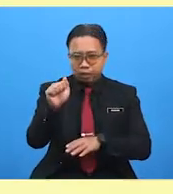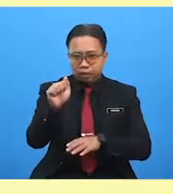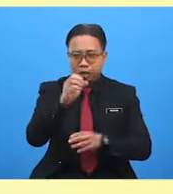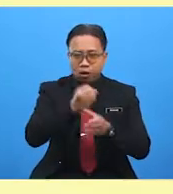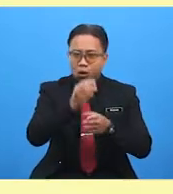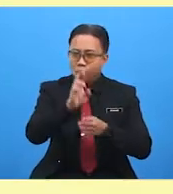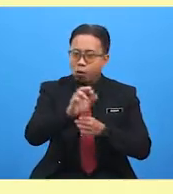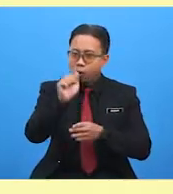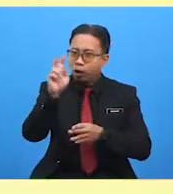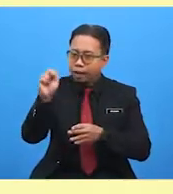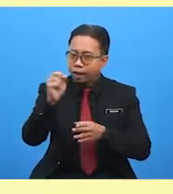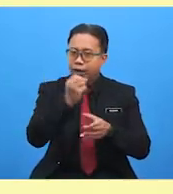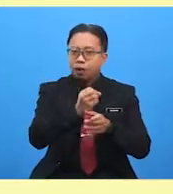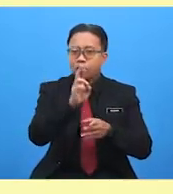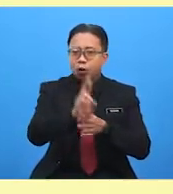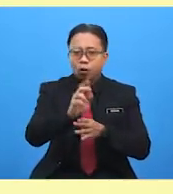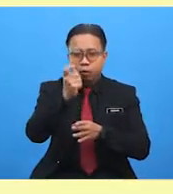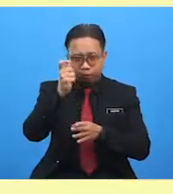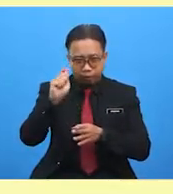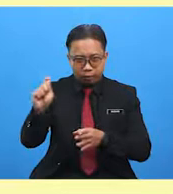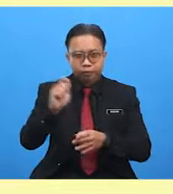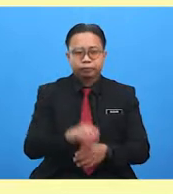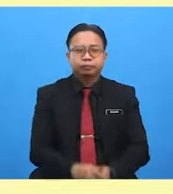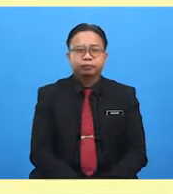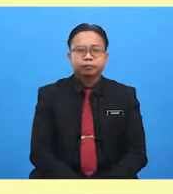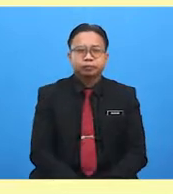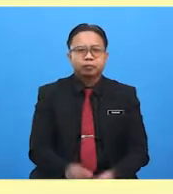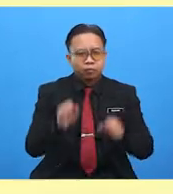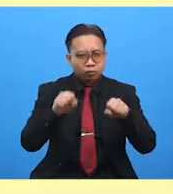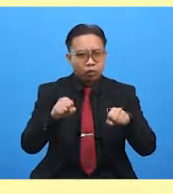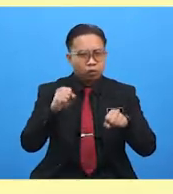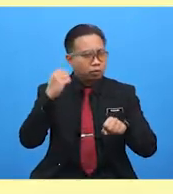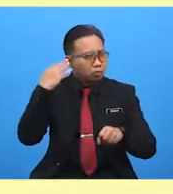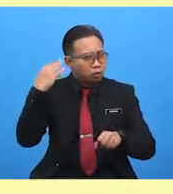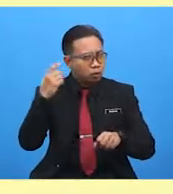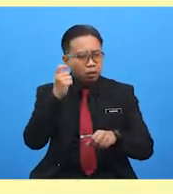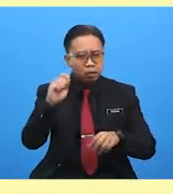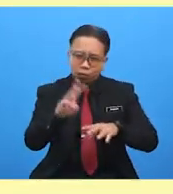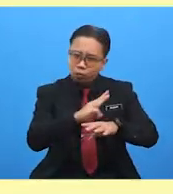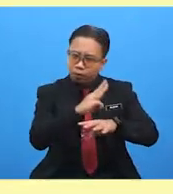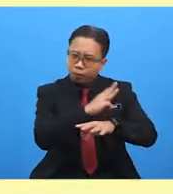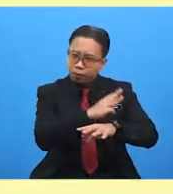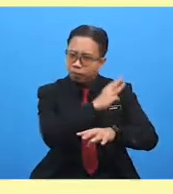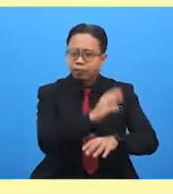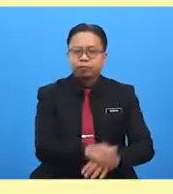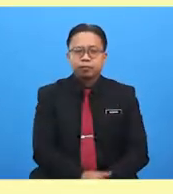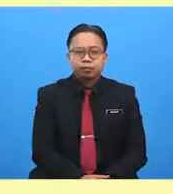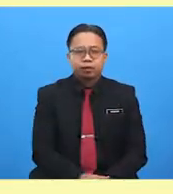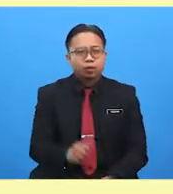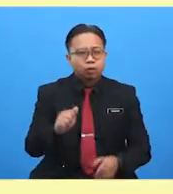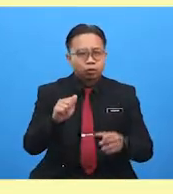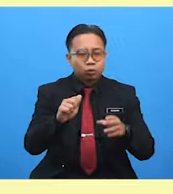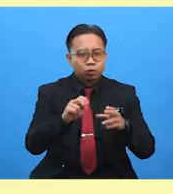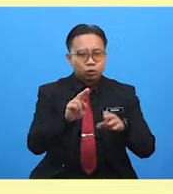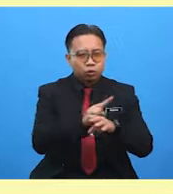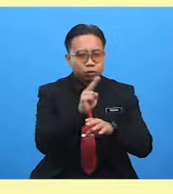or the. For instance, can you hear the wind? When you use an adjective to